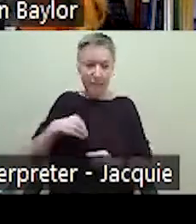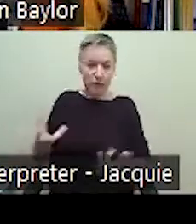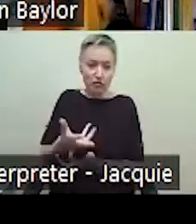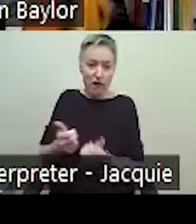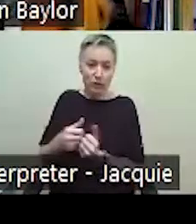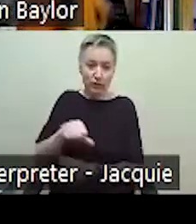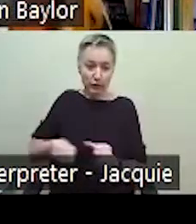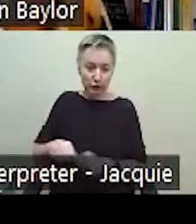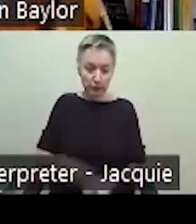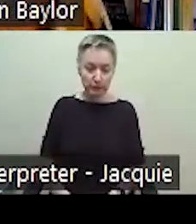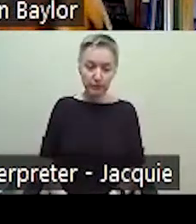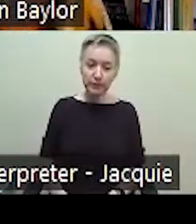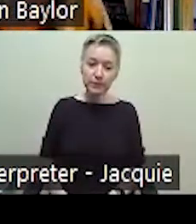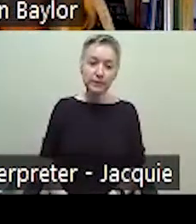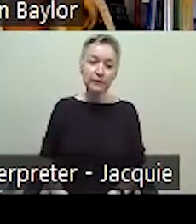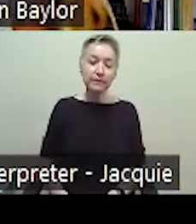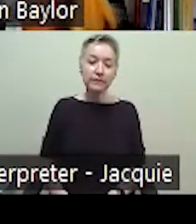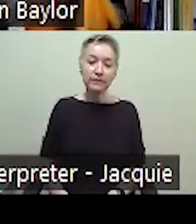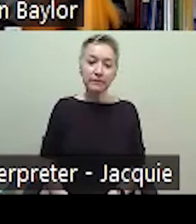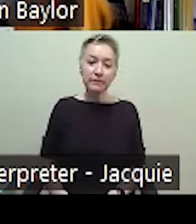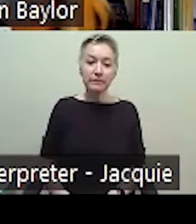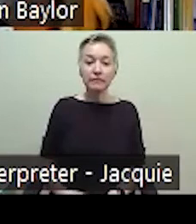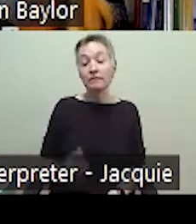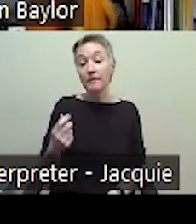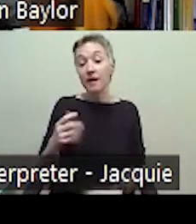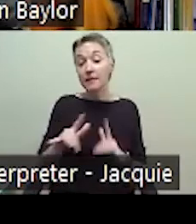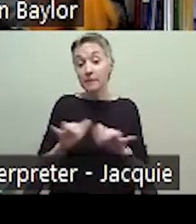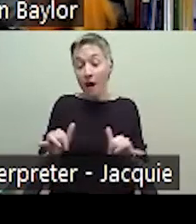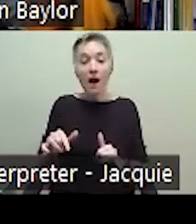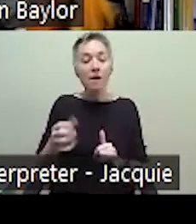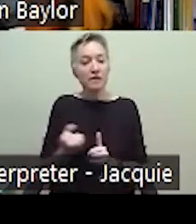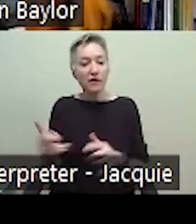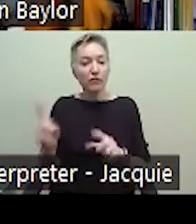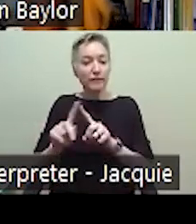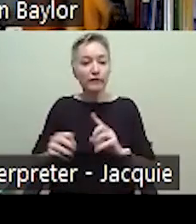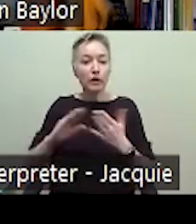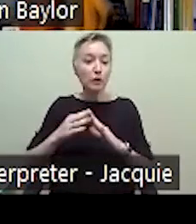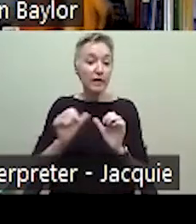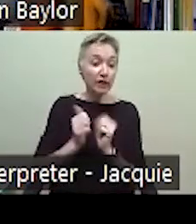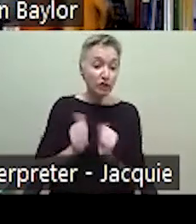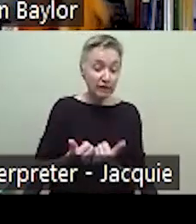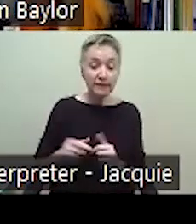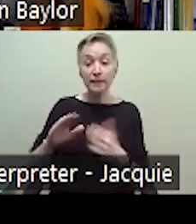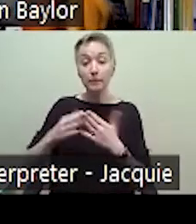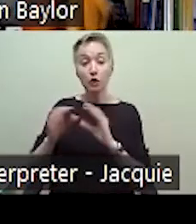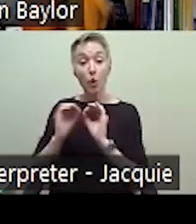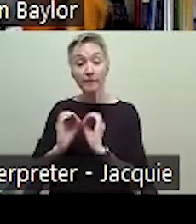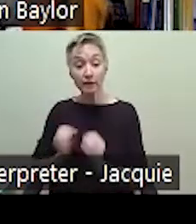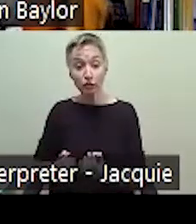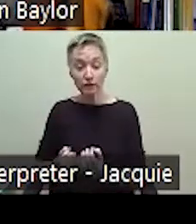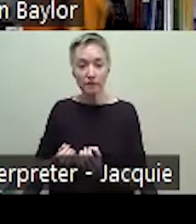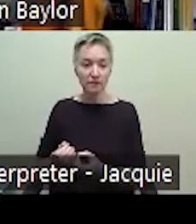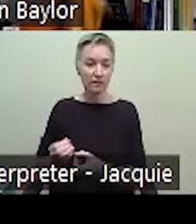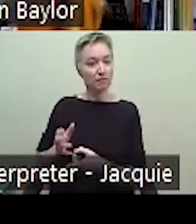a variety of different community agencies, organizations, that are set up as part of the